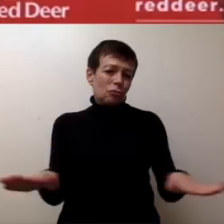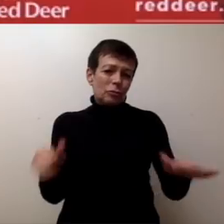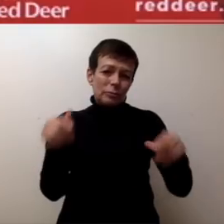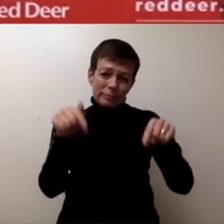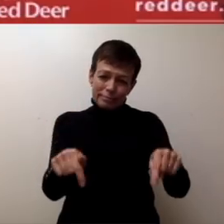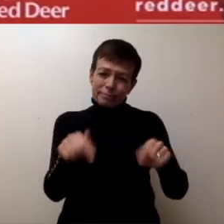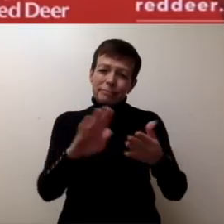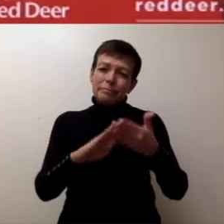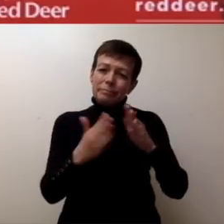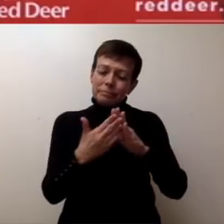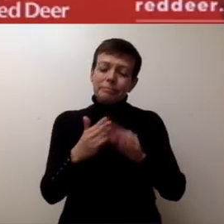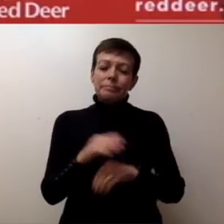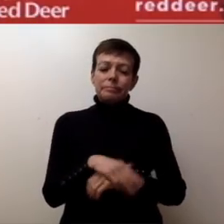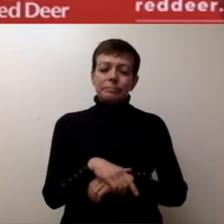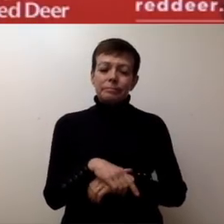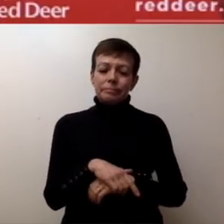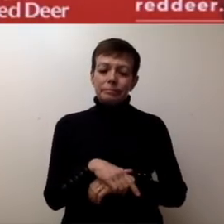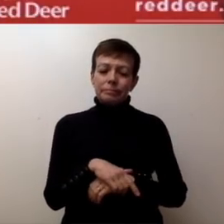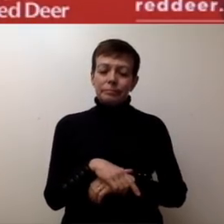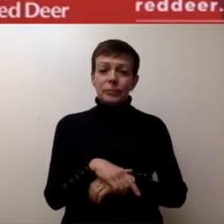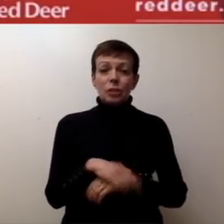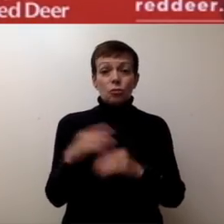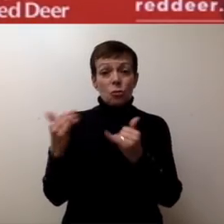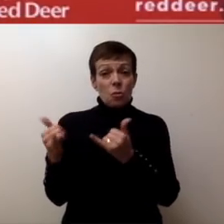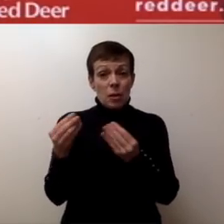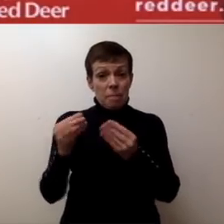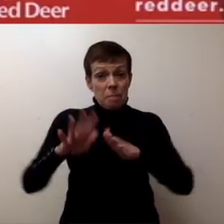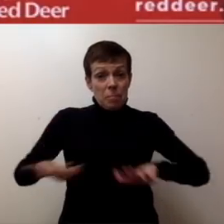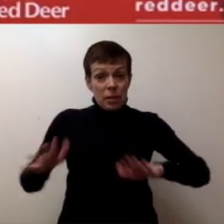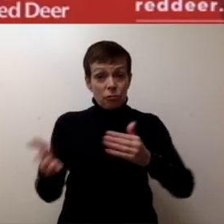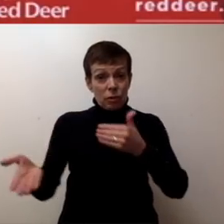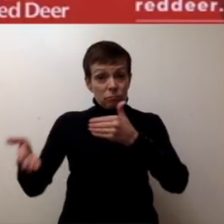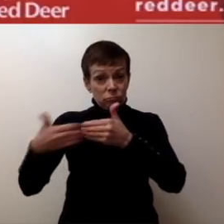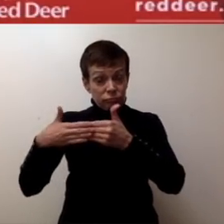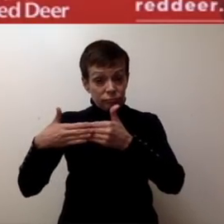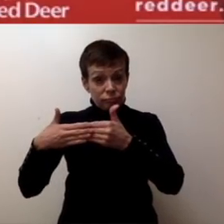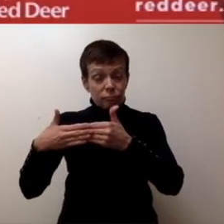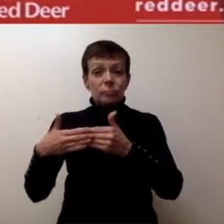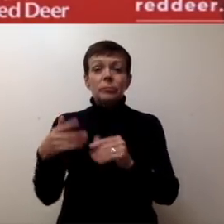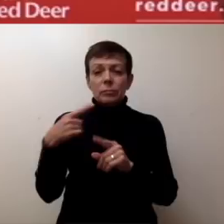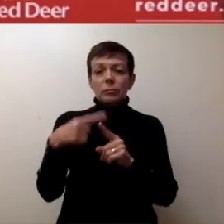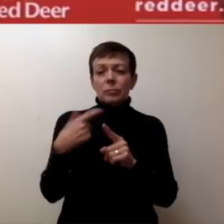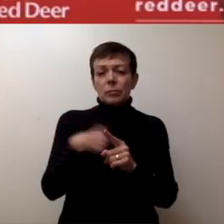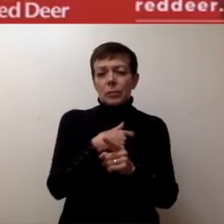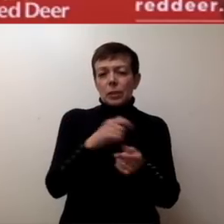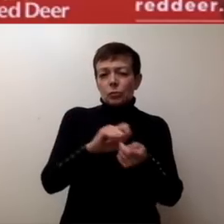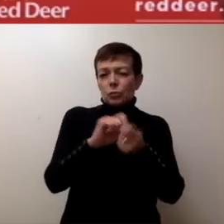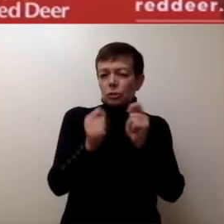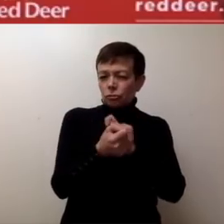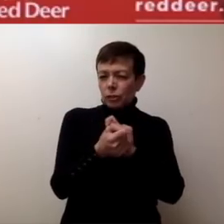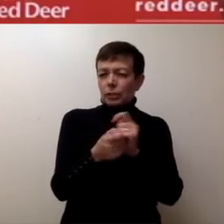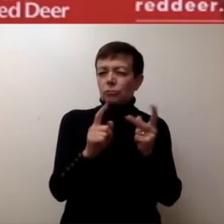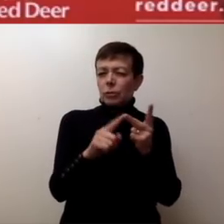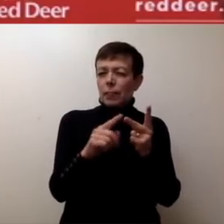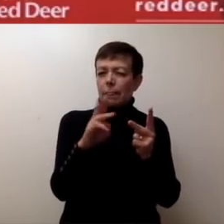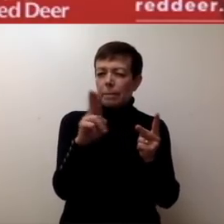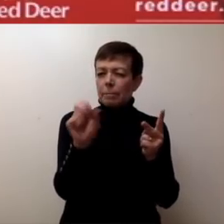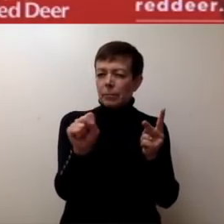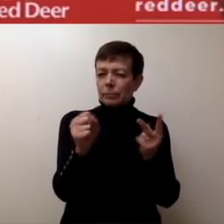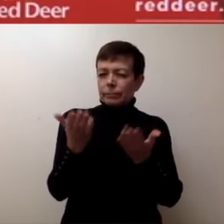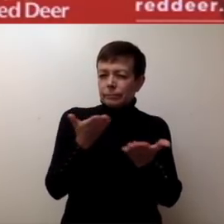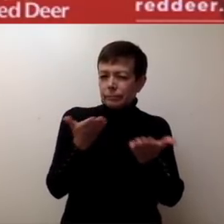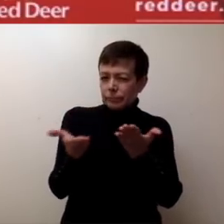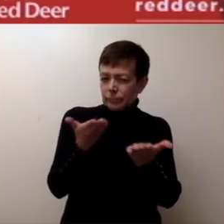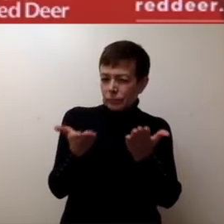In addition to the steps related to playgrounds, we also did make some changes to our conventional transit service to